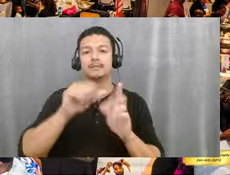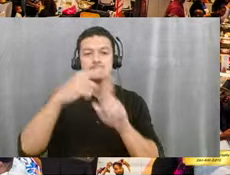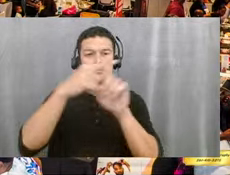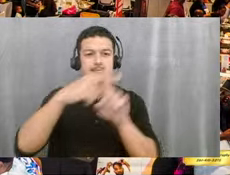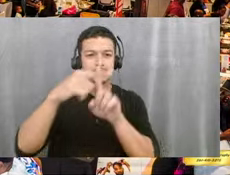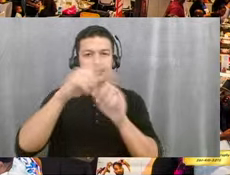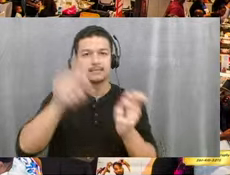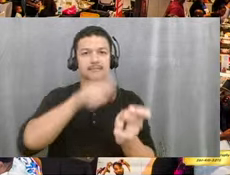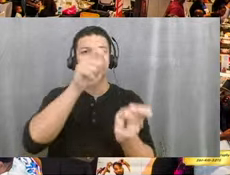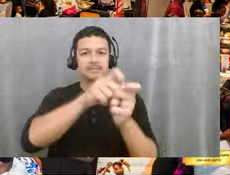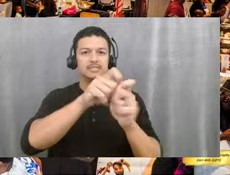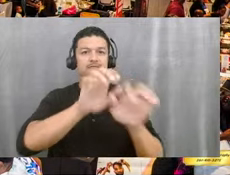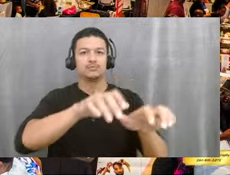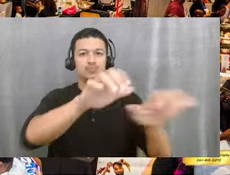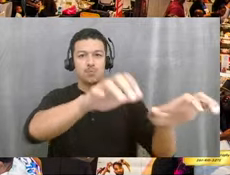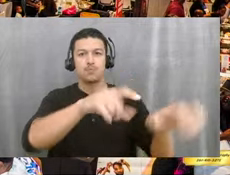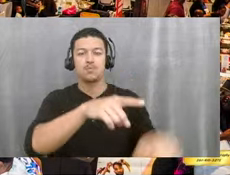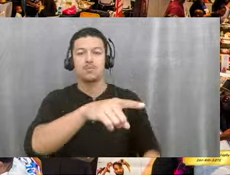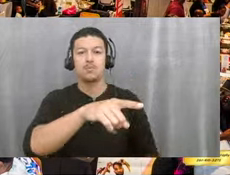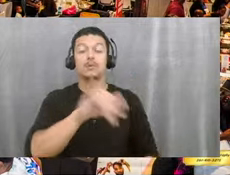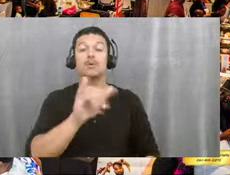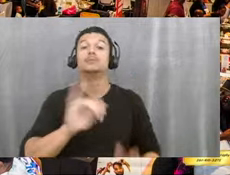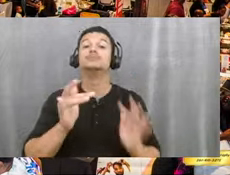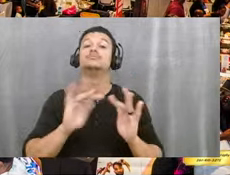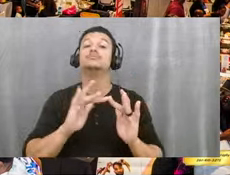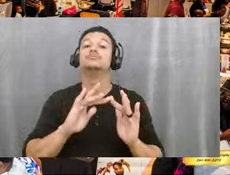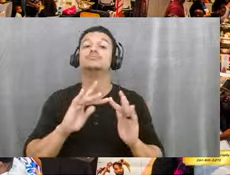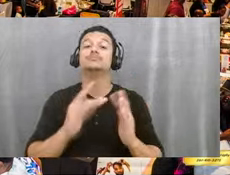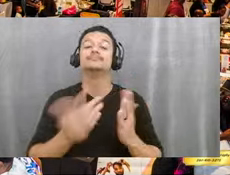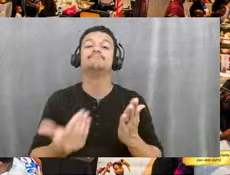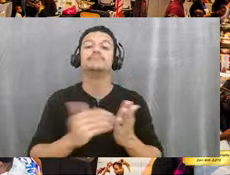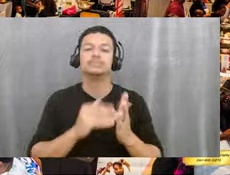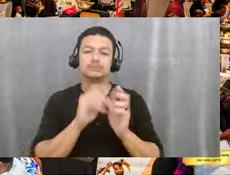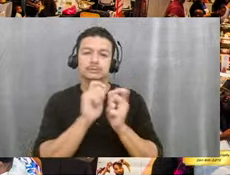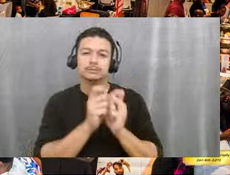redesigned the webpage also for economic development to make sure this information was